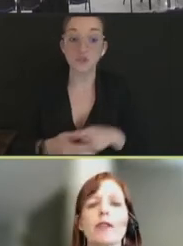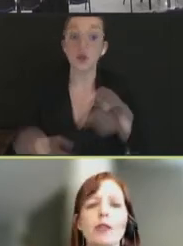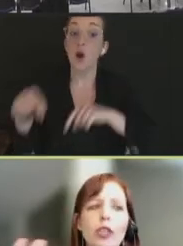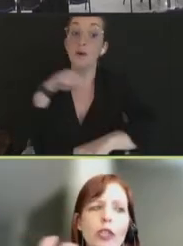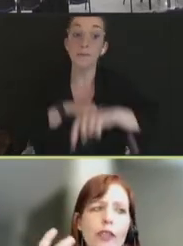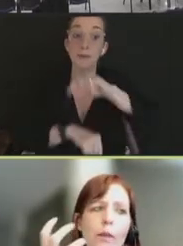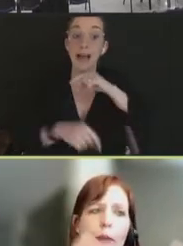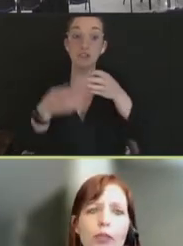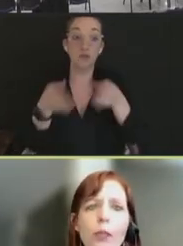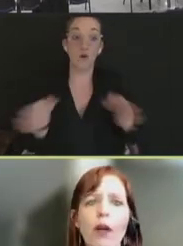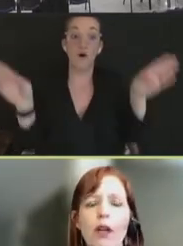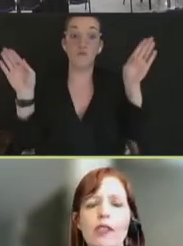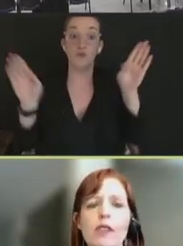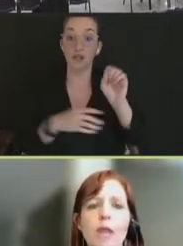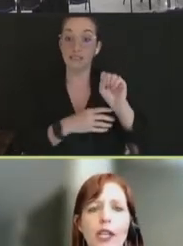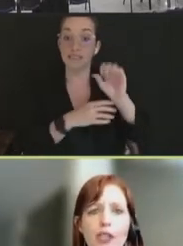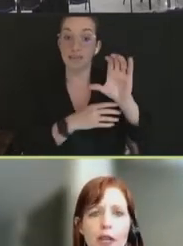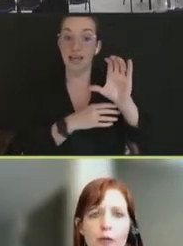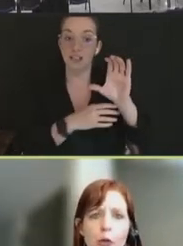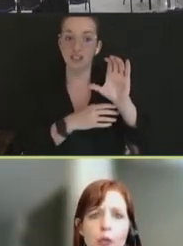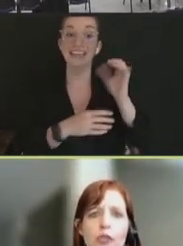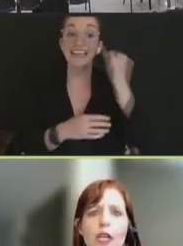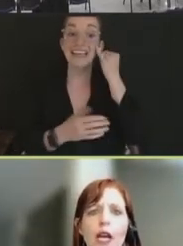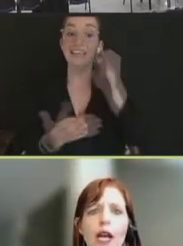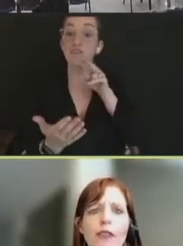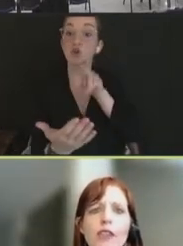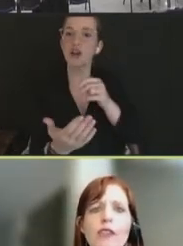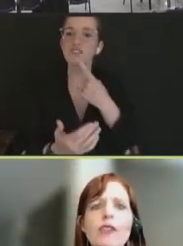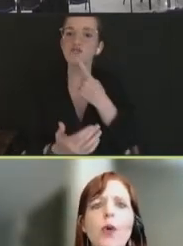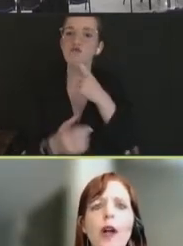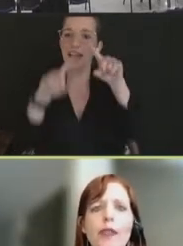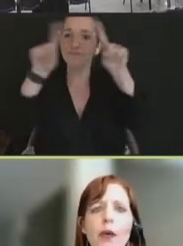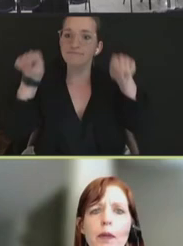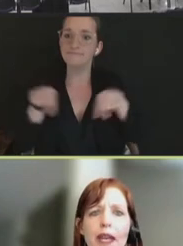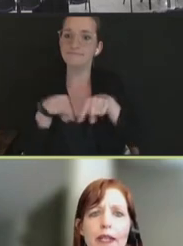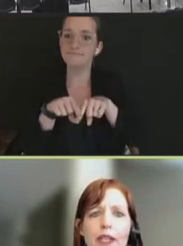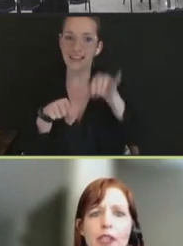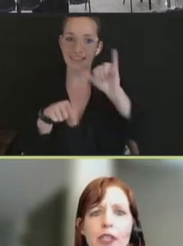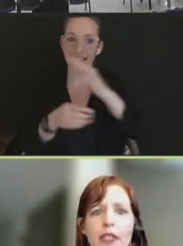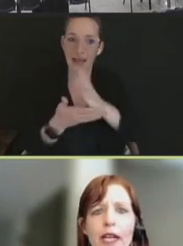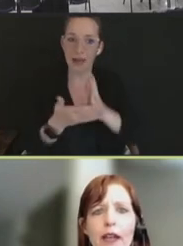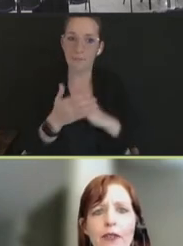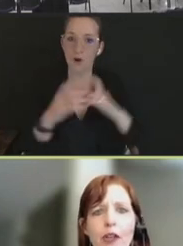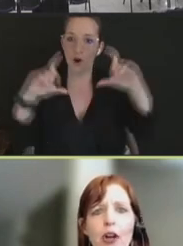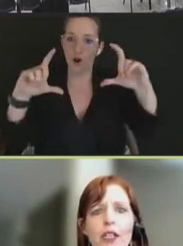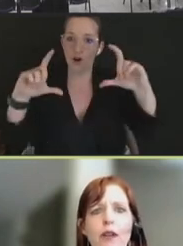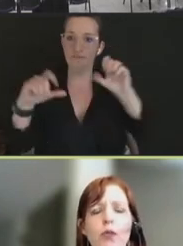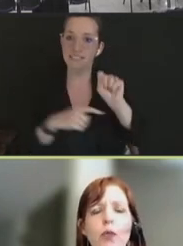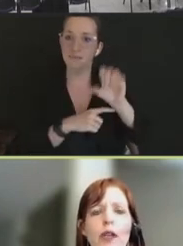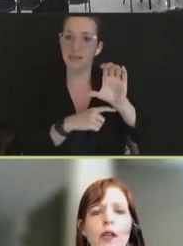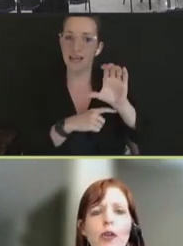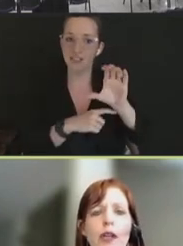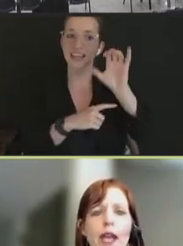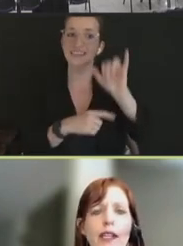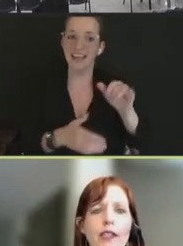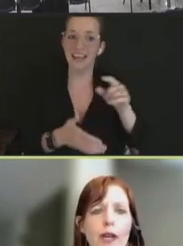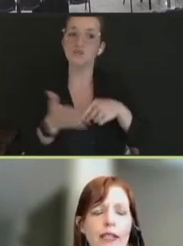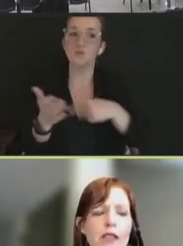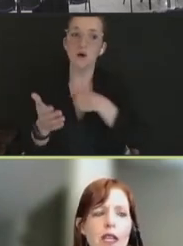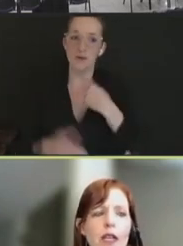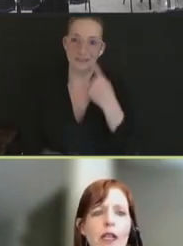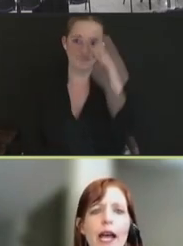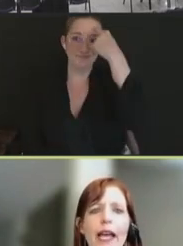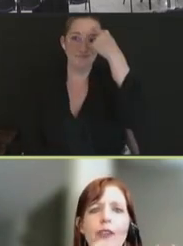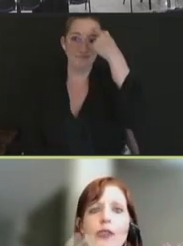chain, if you look at the middle part of the supply chain first, and this is the one that we may initially have thought of when creating the